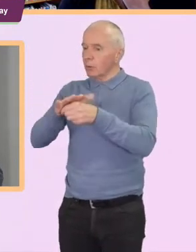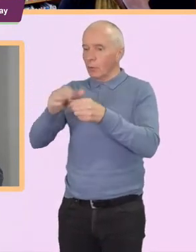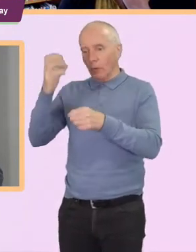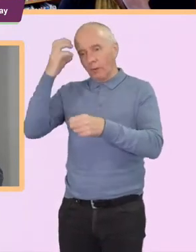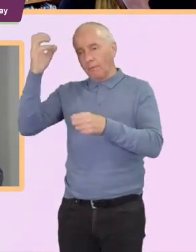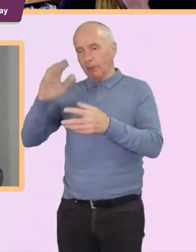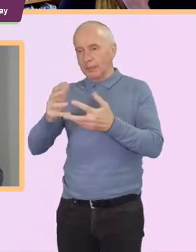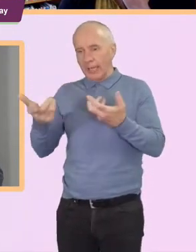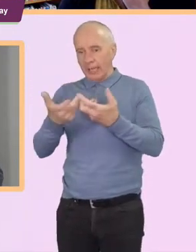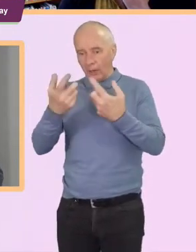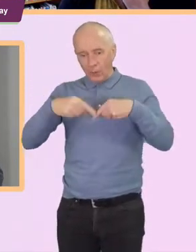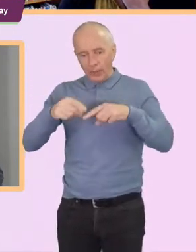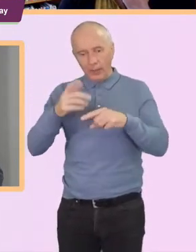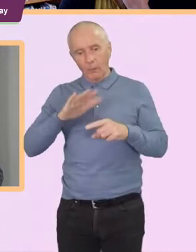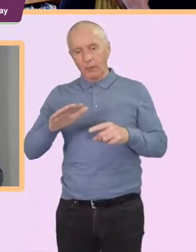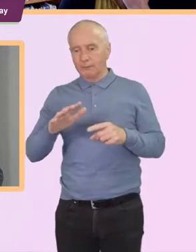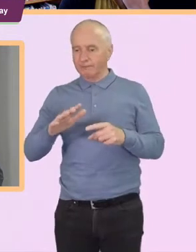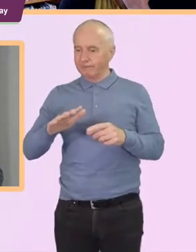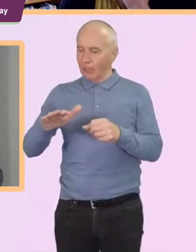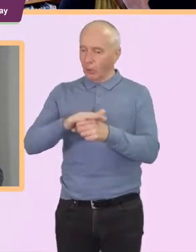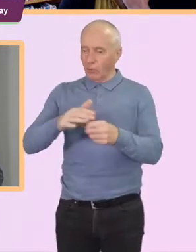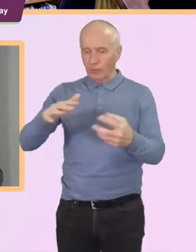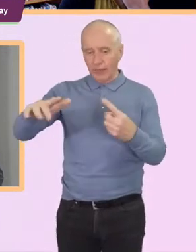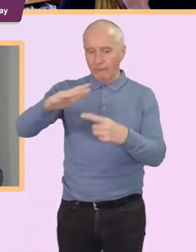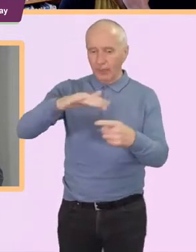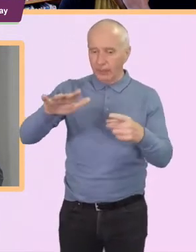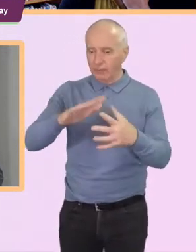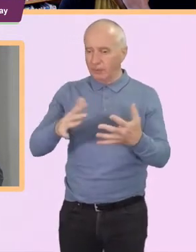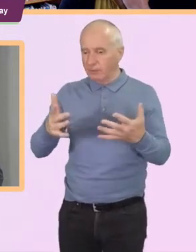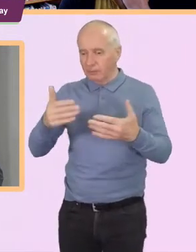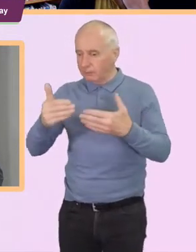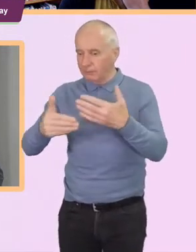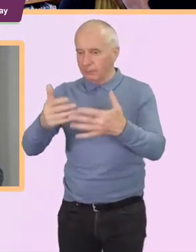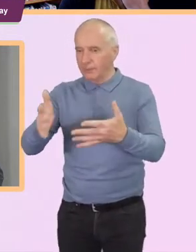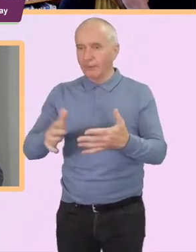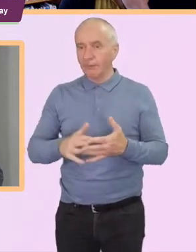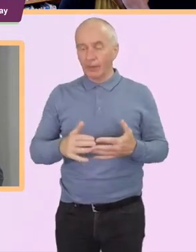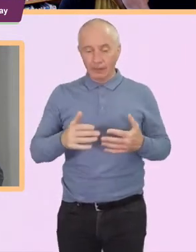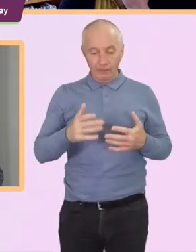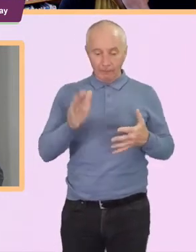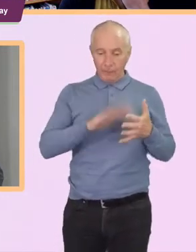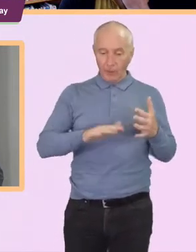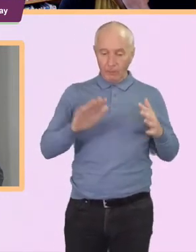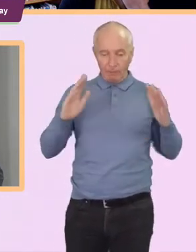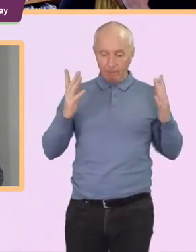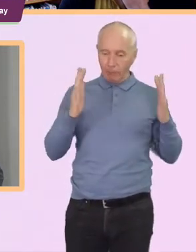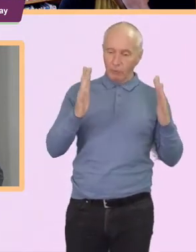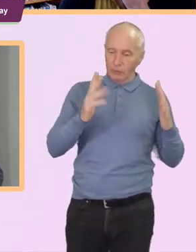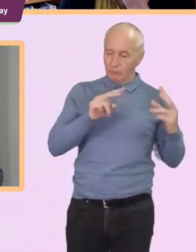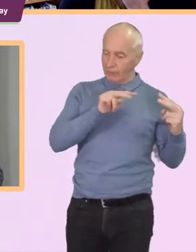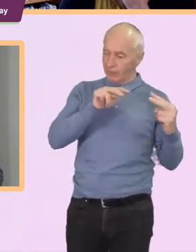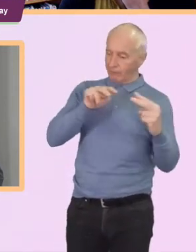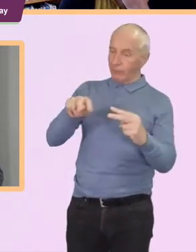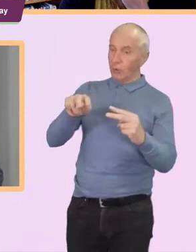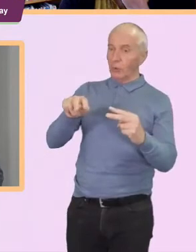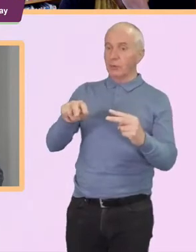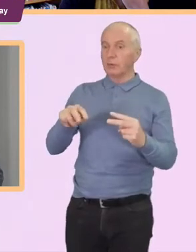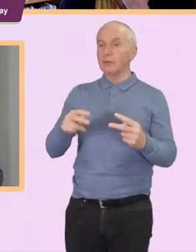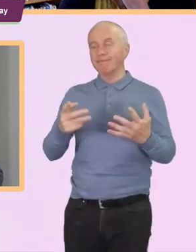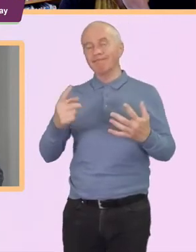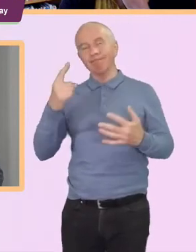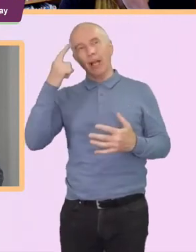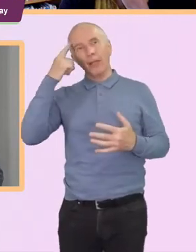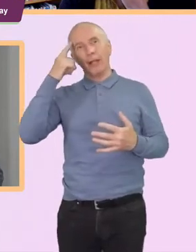used um I guess I've come from more looking at it looking at it from a forestry point of view um but I think it's